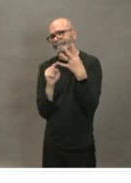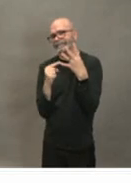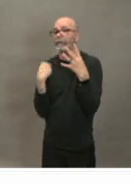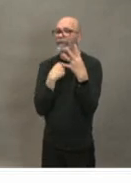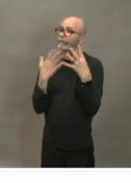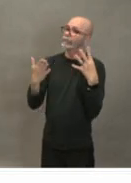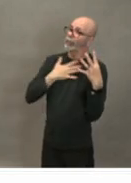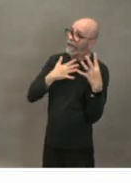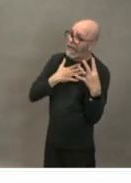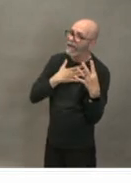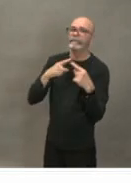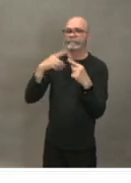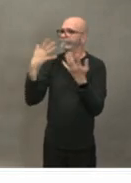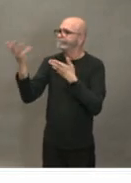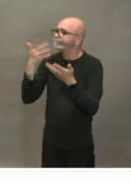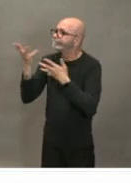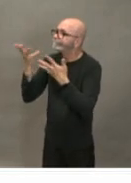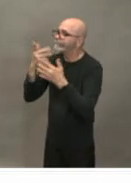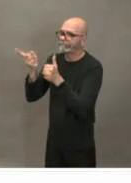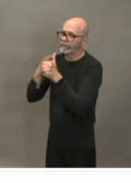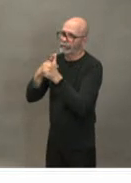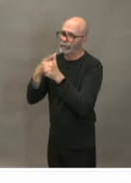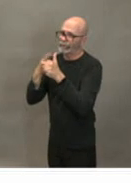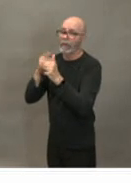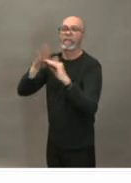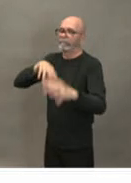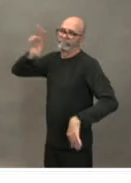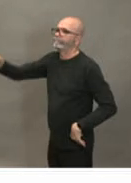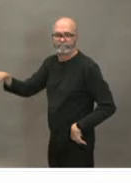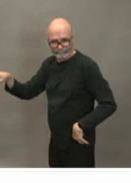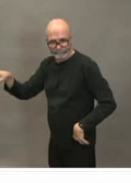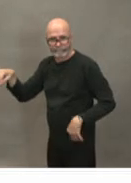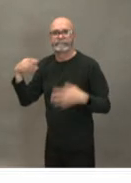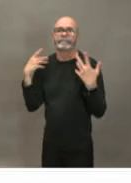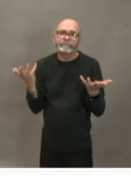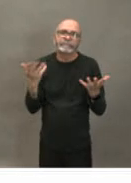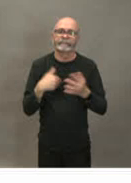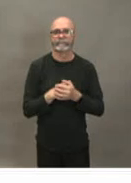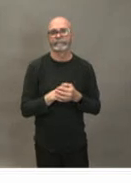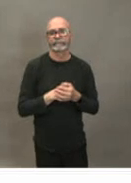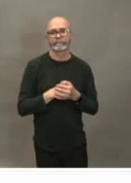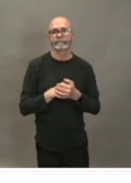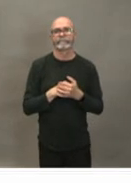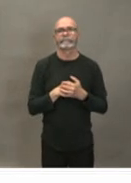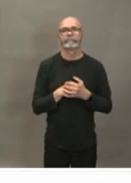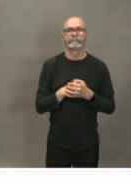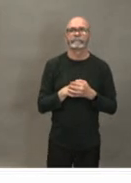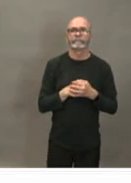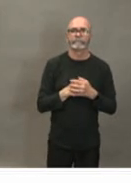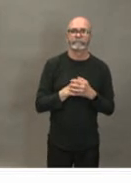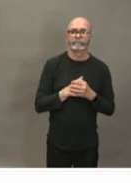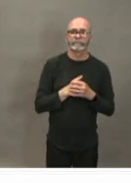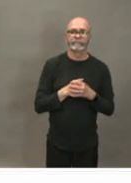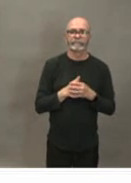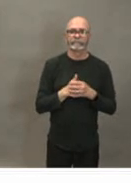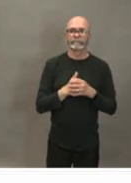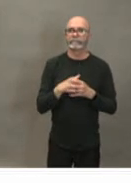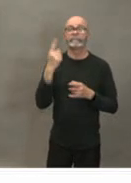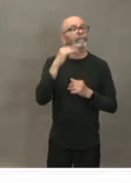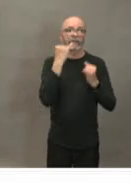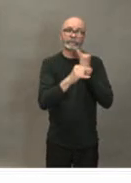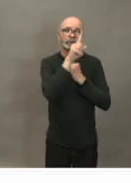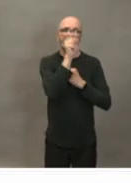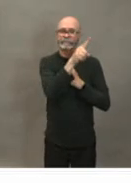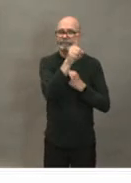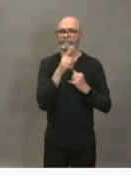cooperative manner as much as we can we'll take two more questions so just to tie it up with a bow you're you're cooperating with